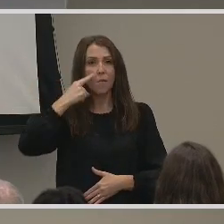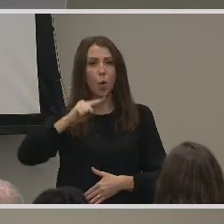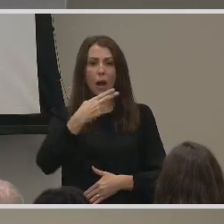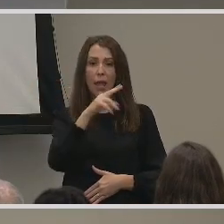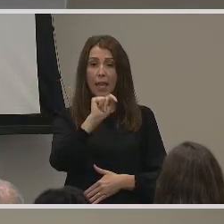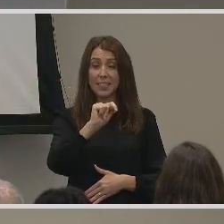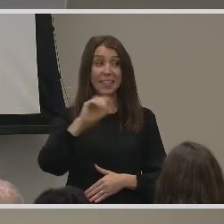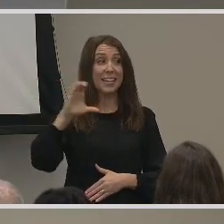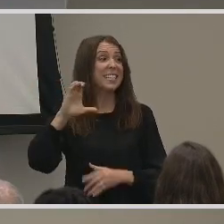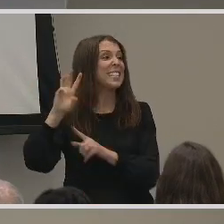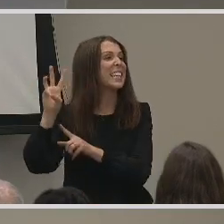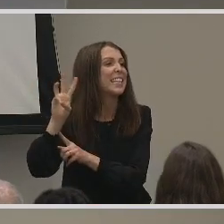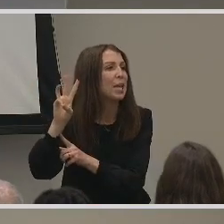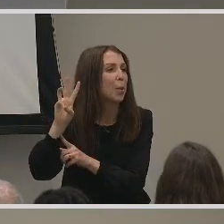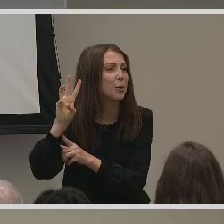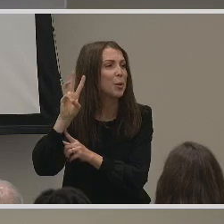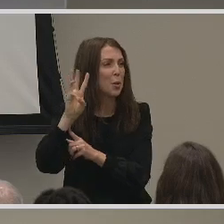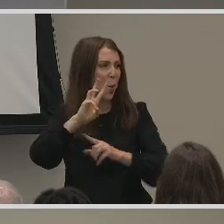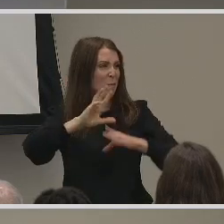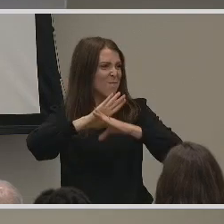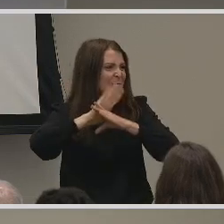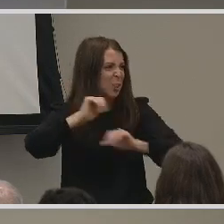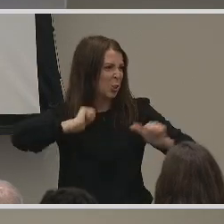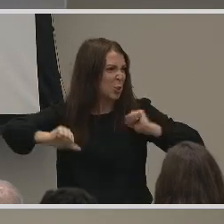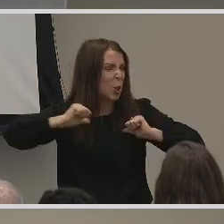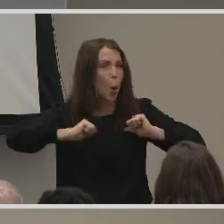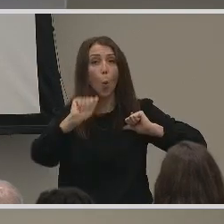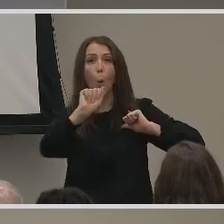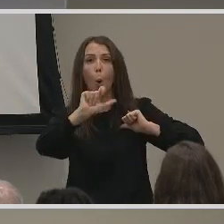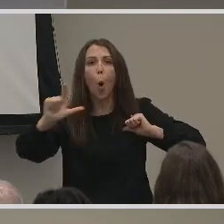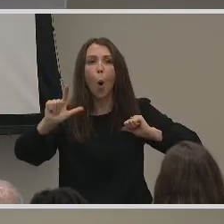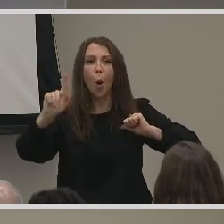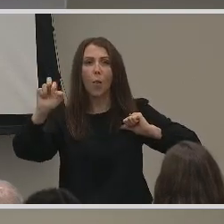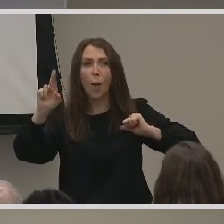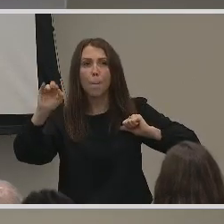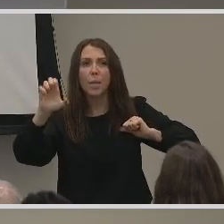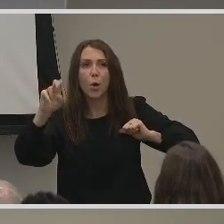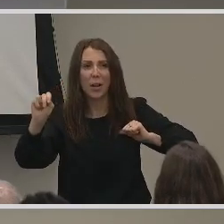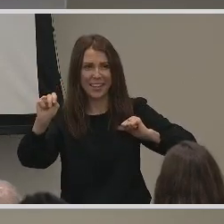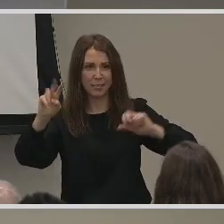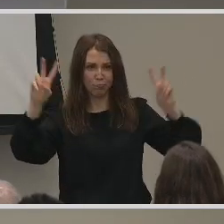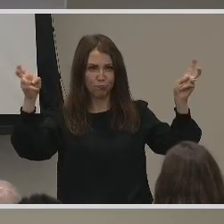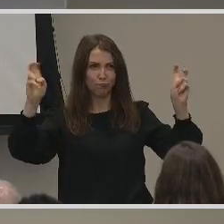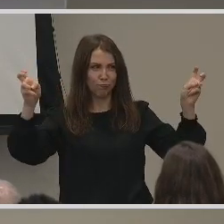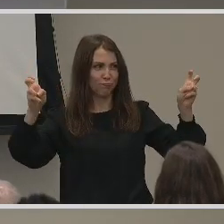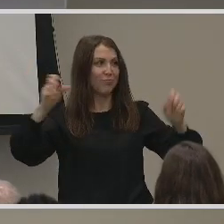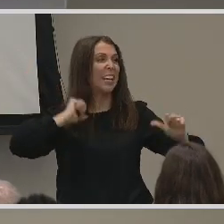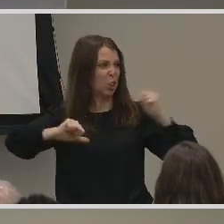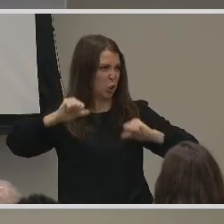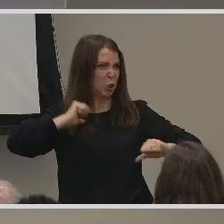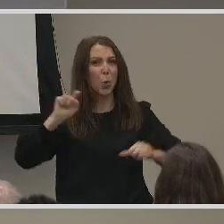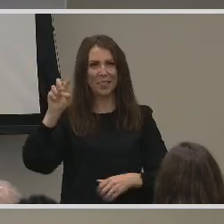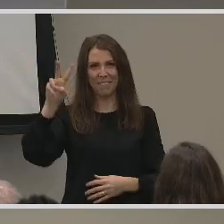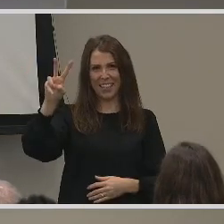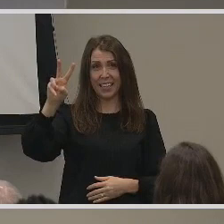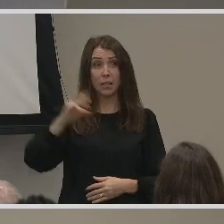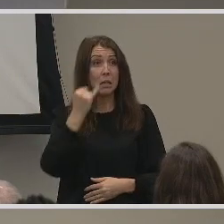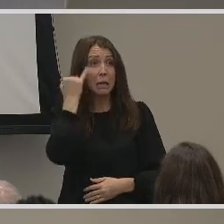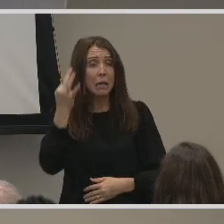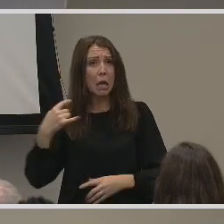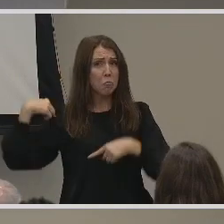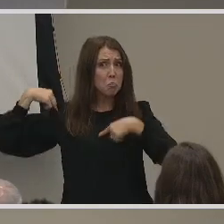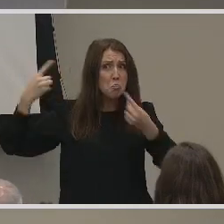and Netflix series All-American. And so it will continue to be an exciting time. If you've missed any of our